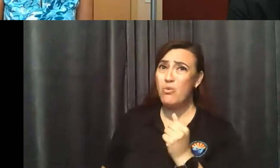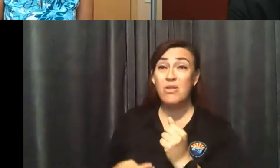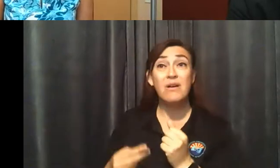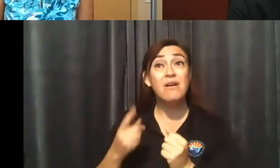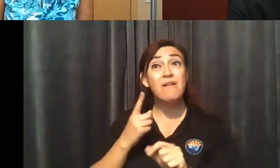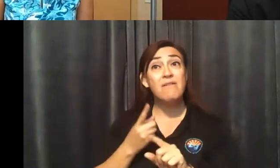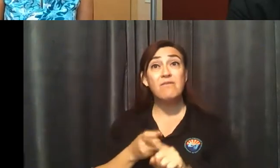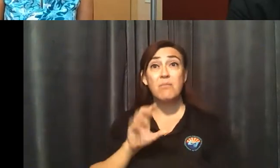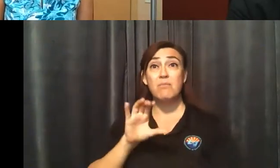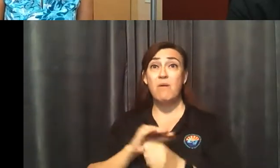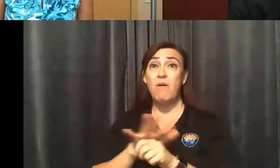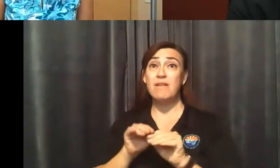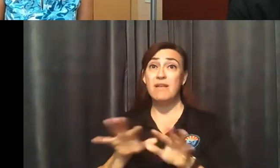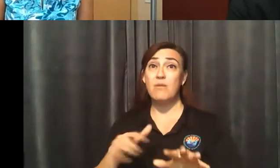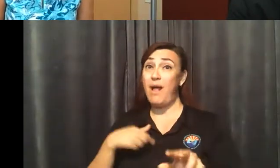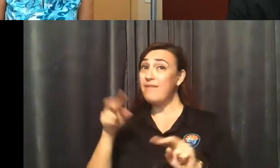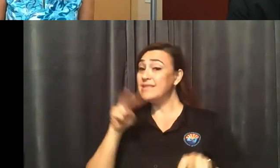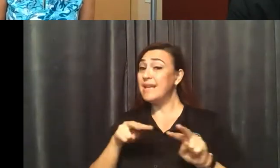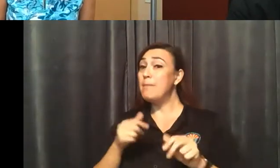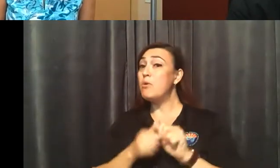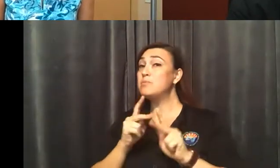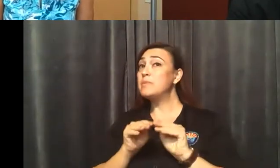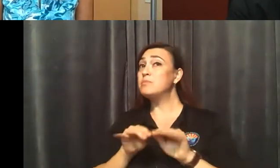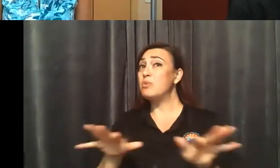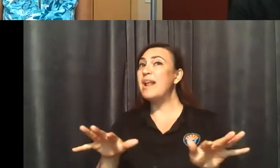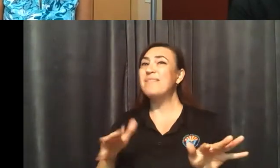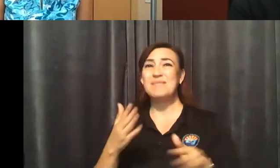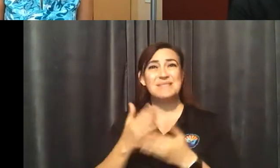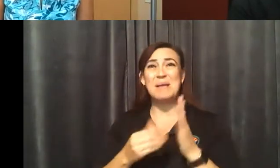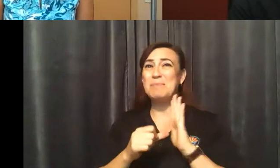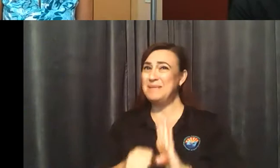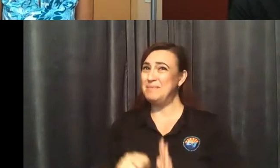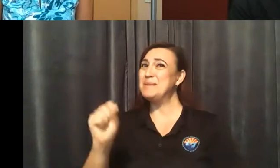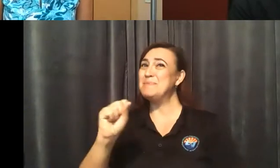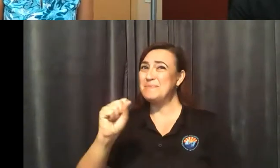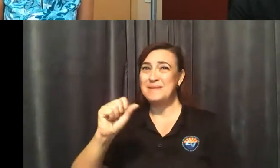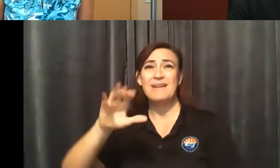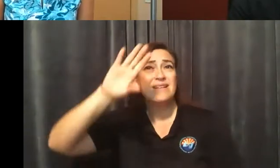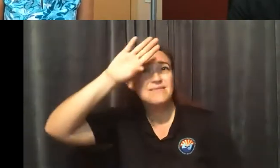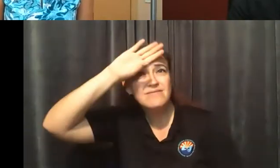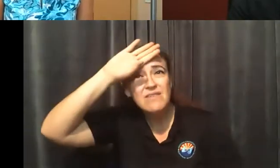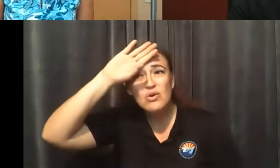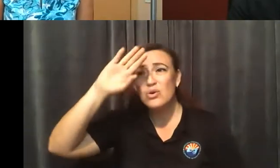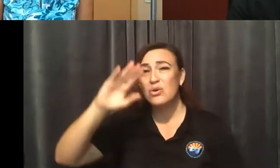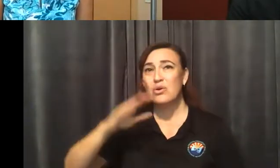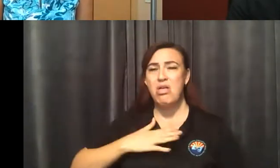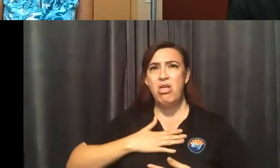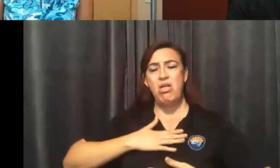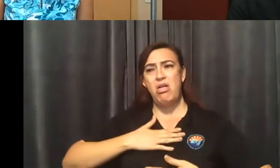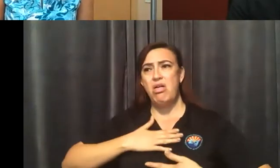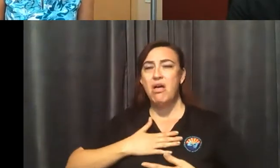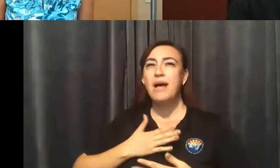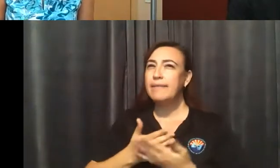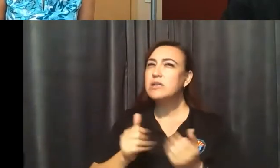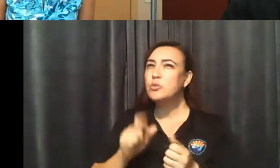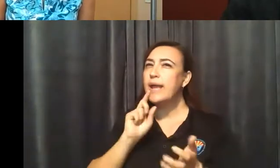have some sort of symptoms, whether that be fever, shortness of breath, coughing, sneezing, or other things that you could possibly identify and